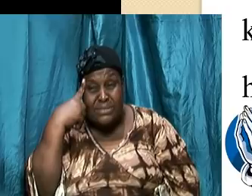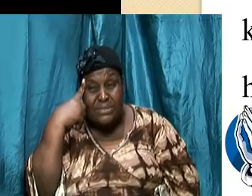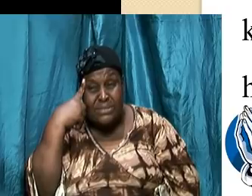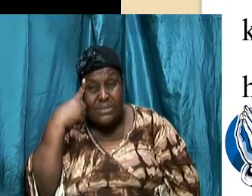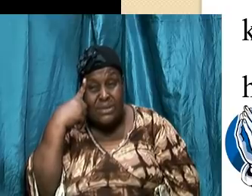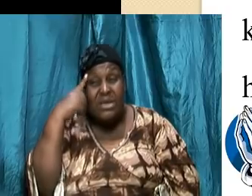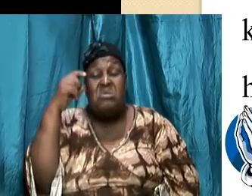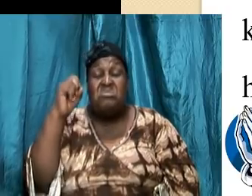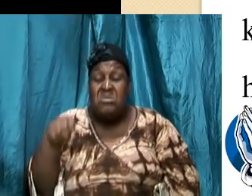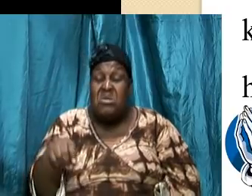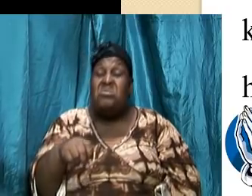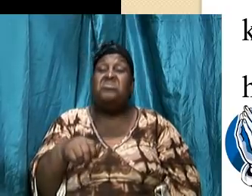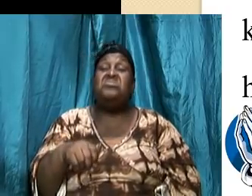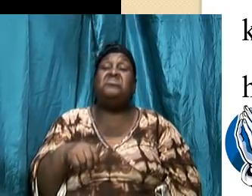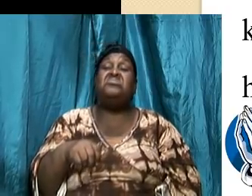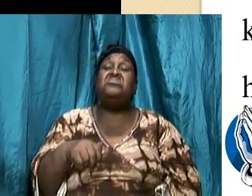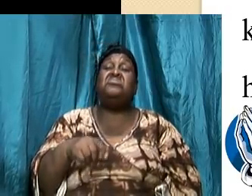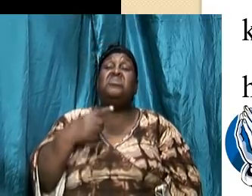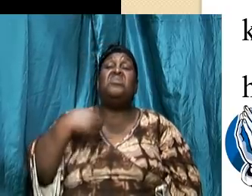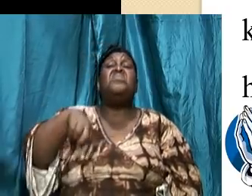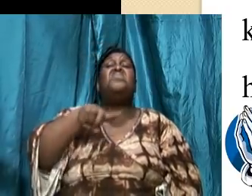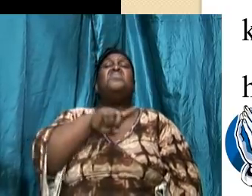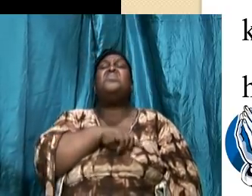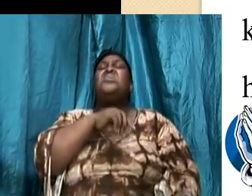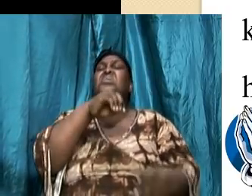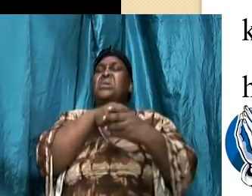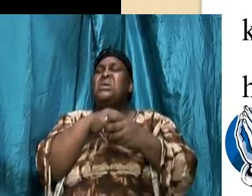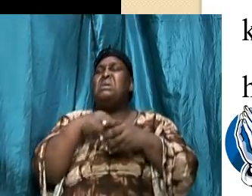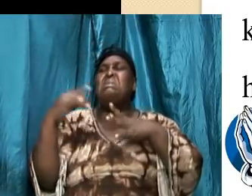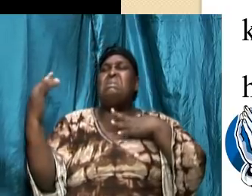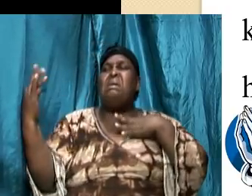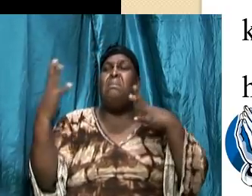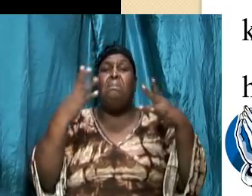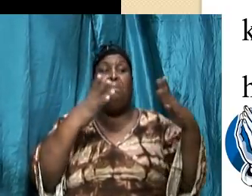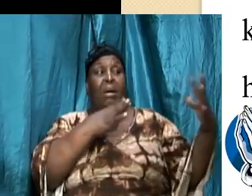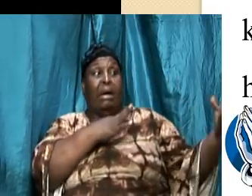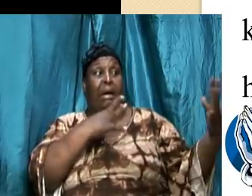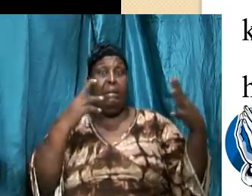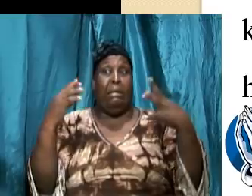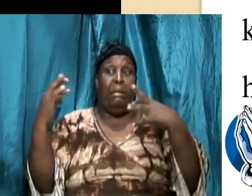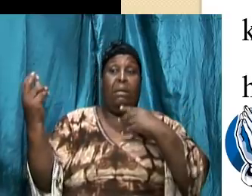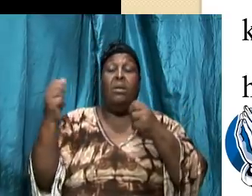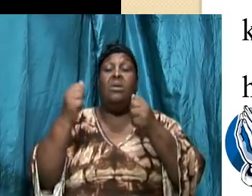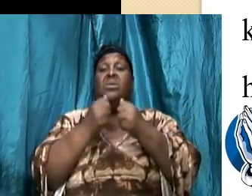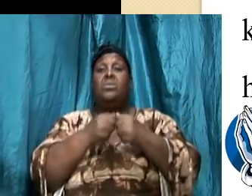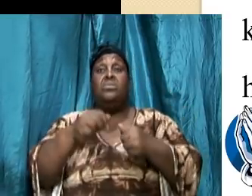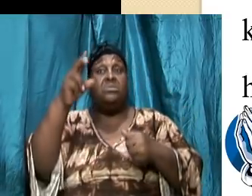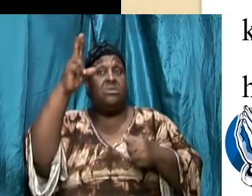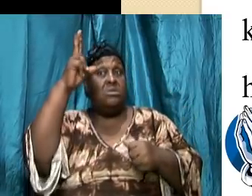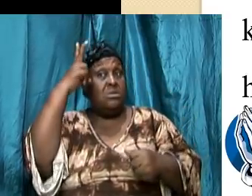so this is this we are in a battle with the devil